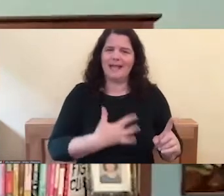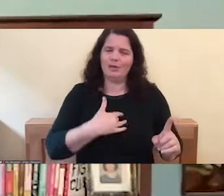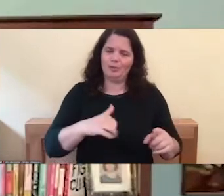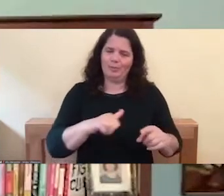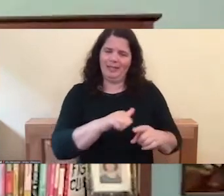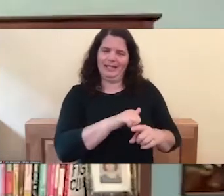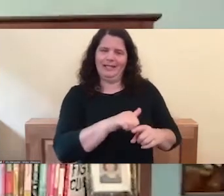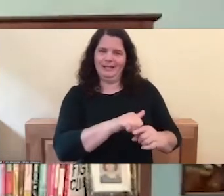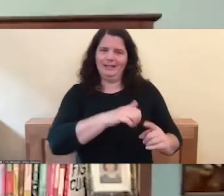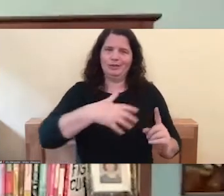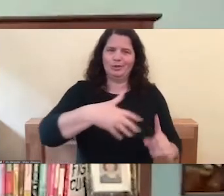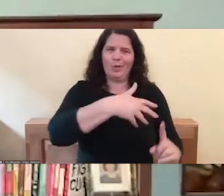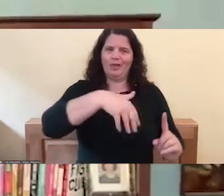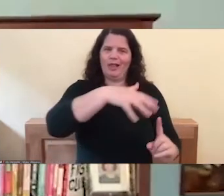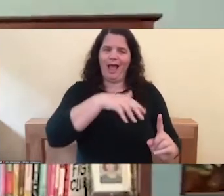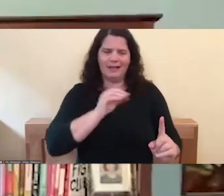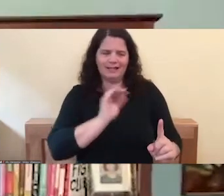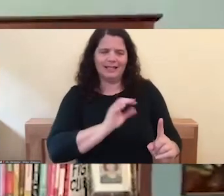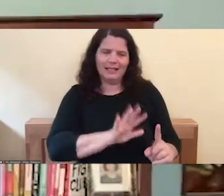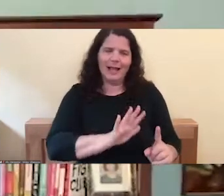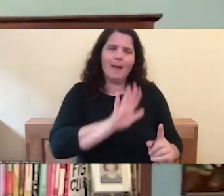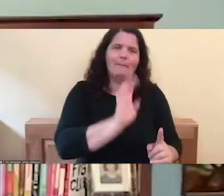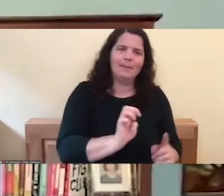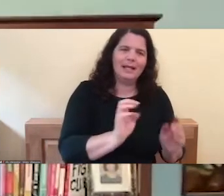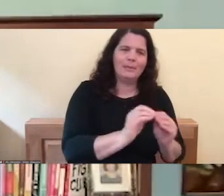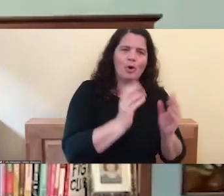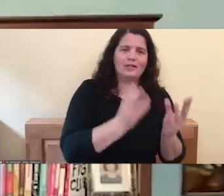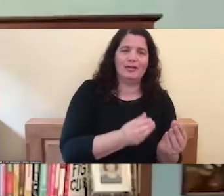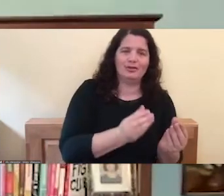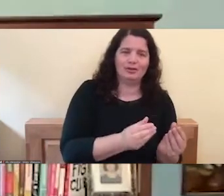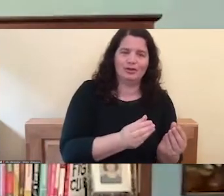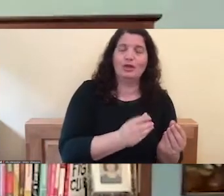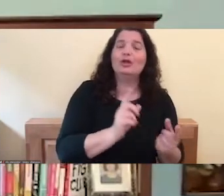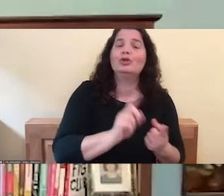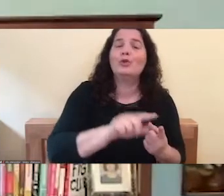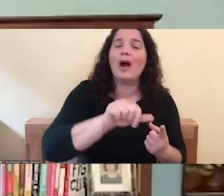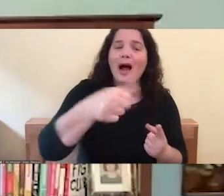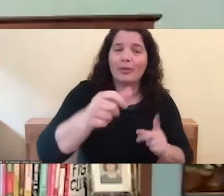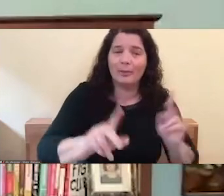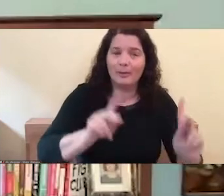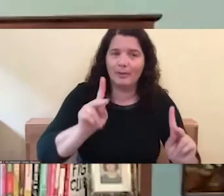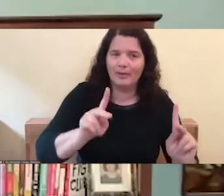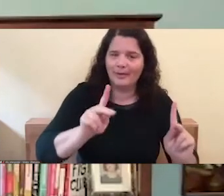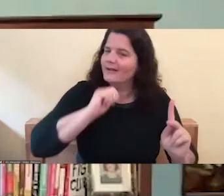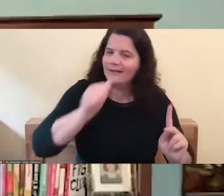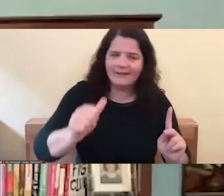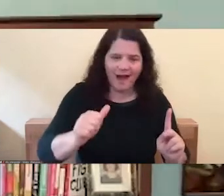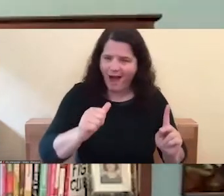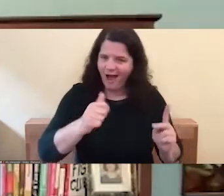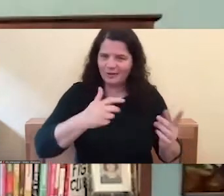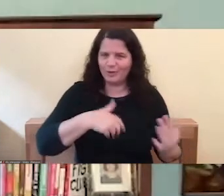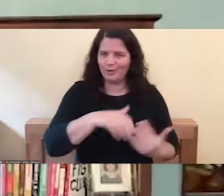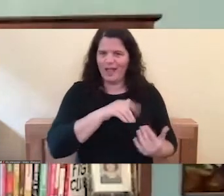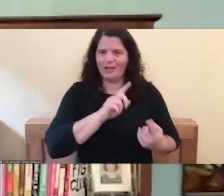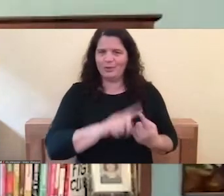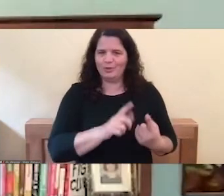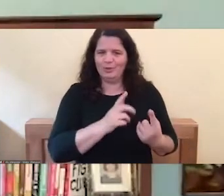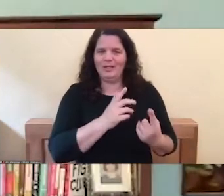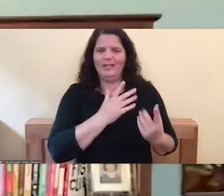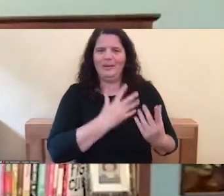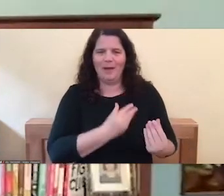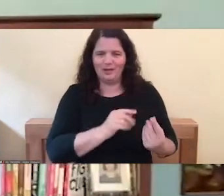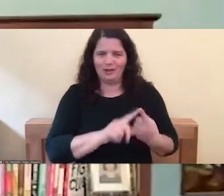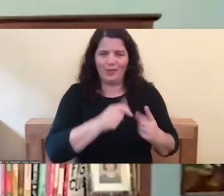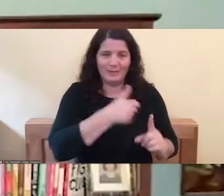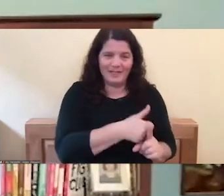to be tender, whereas all the other people, they aren't actually socialized to be compassionate to themselves. That's selfish. So that's one problem.